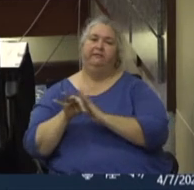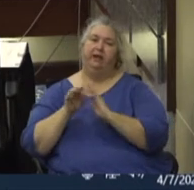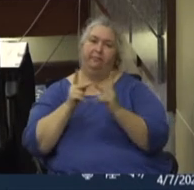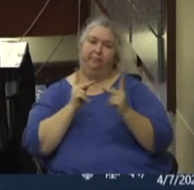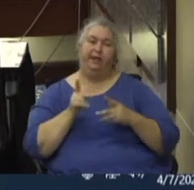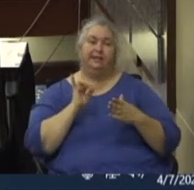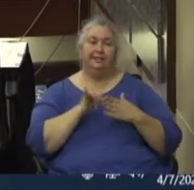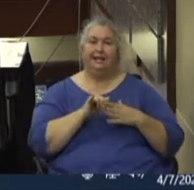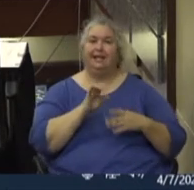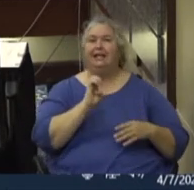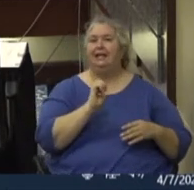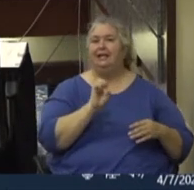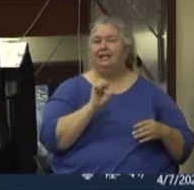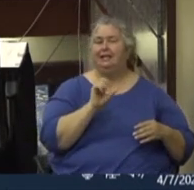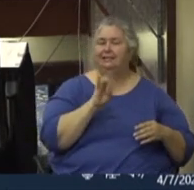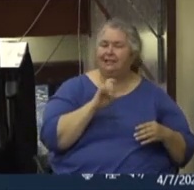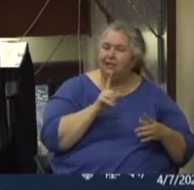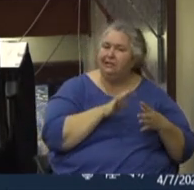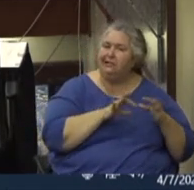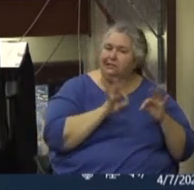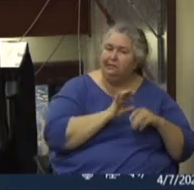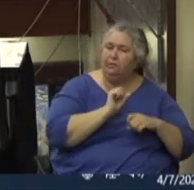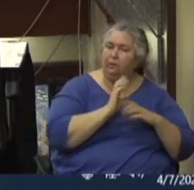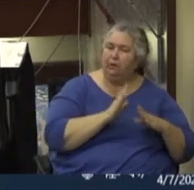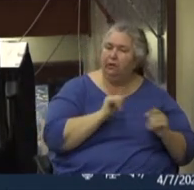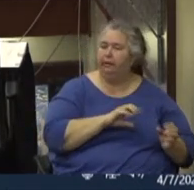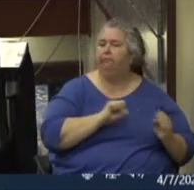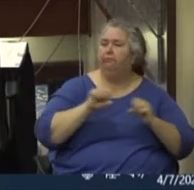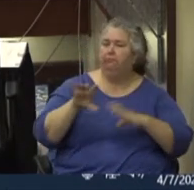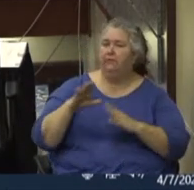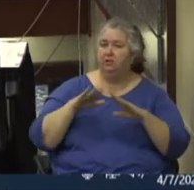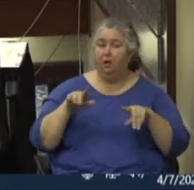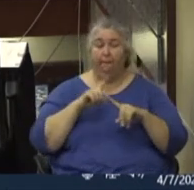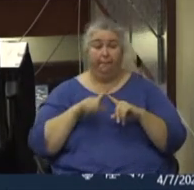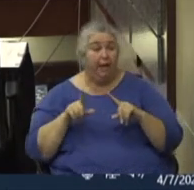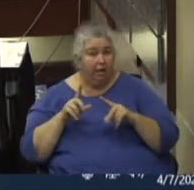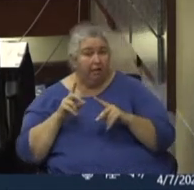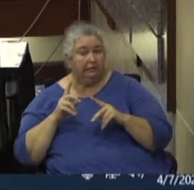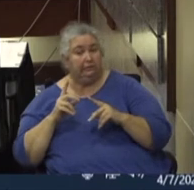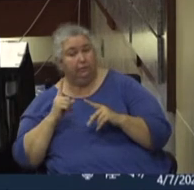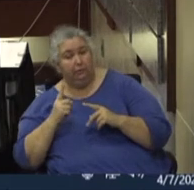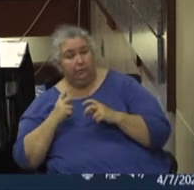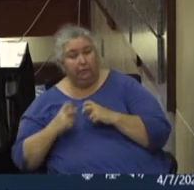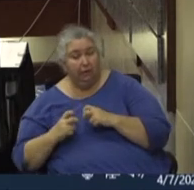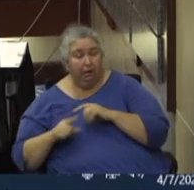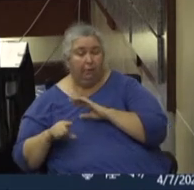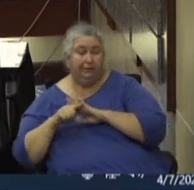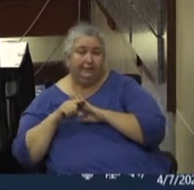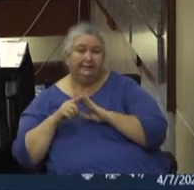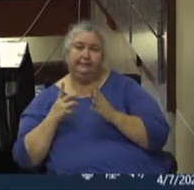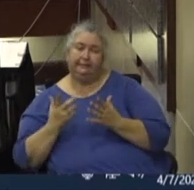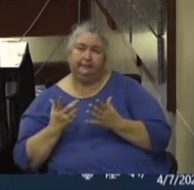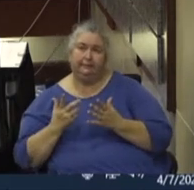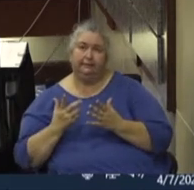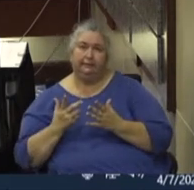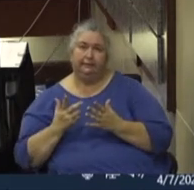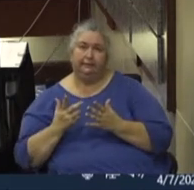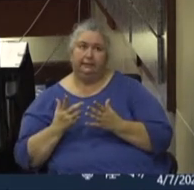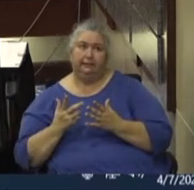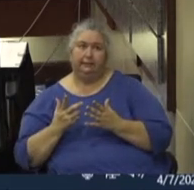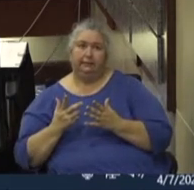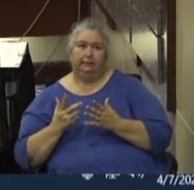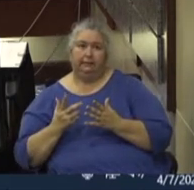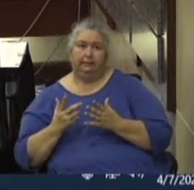essential workers could take their children. Um, some of the downfall to that though is that we have heard that in order to, um,